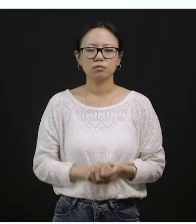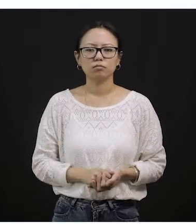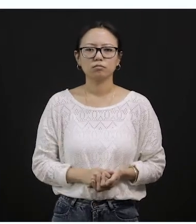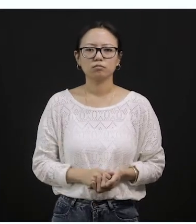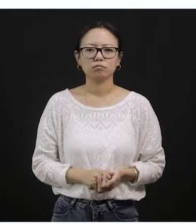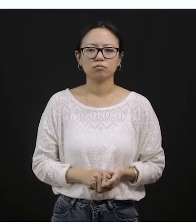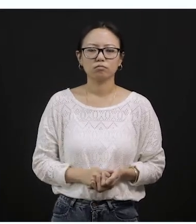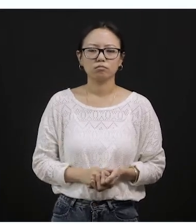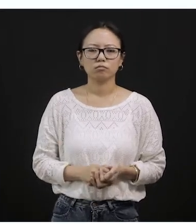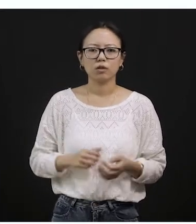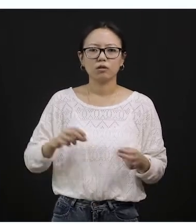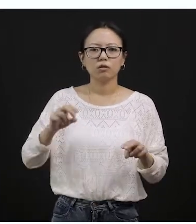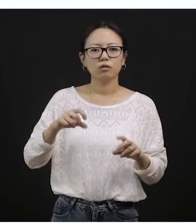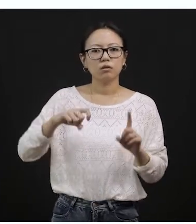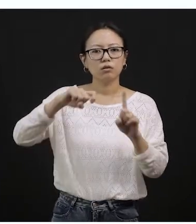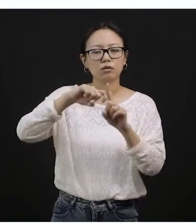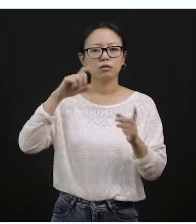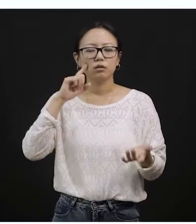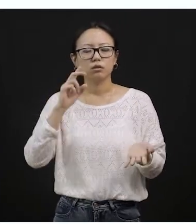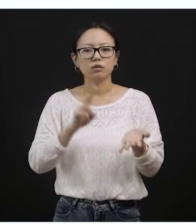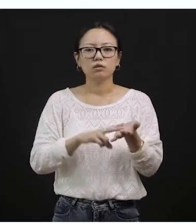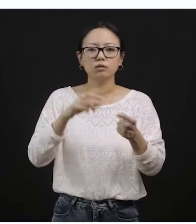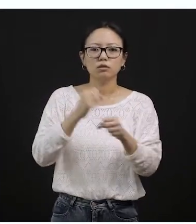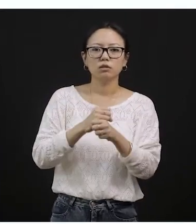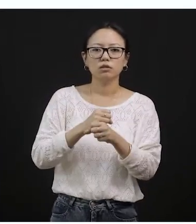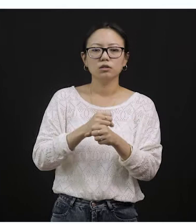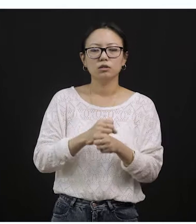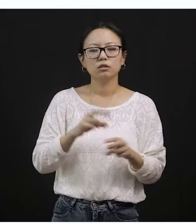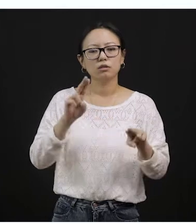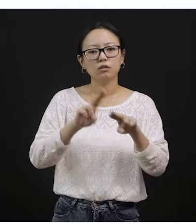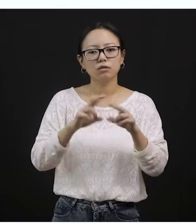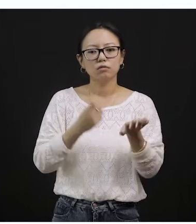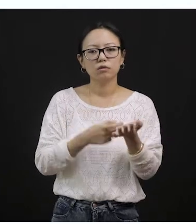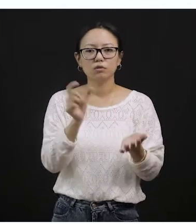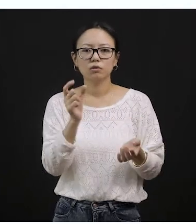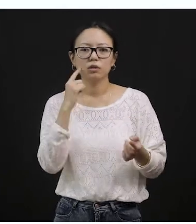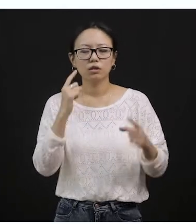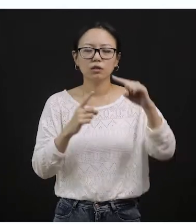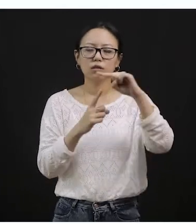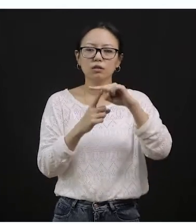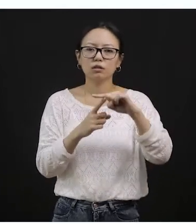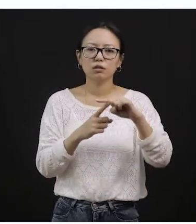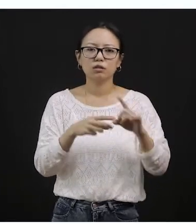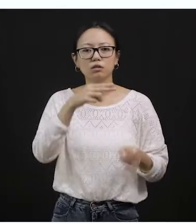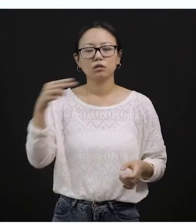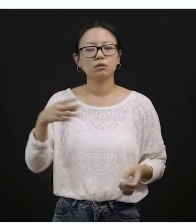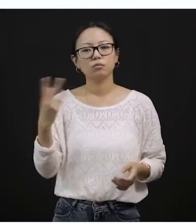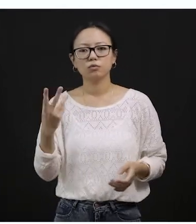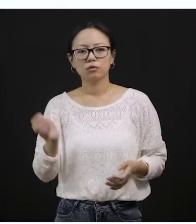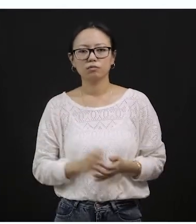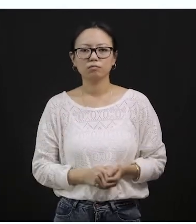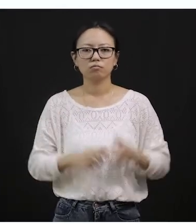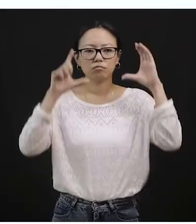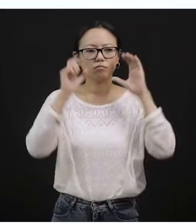of the fruit. Can you tell me the king of the fruit? I've already shown you the picture. So it is very easy for you to tell me